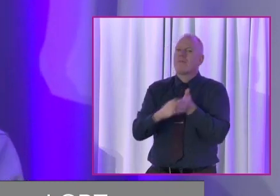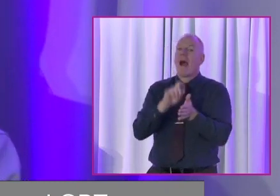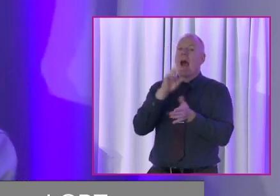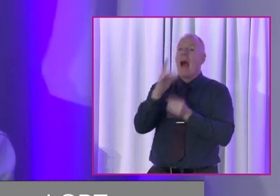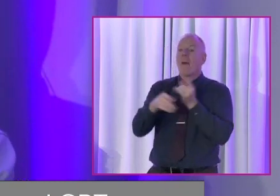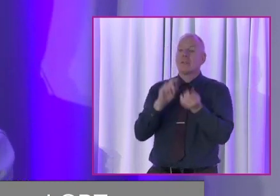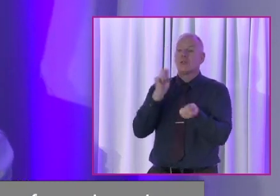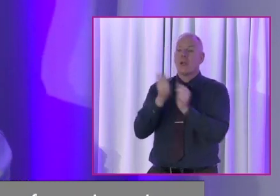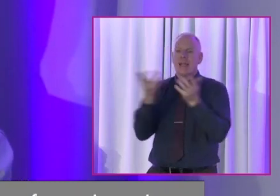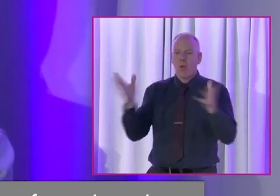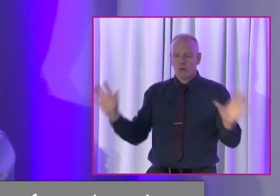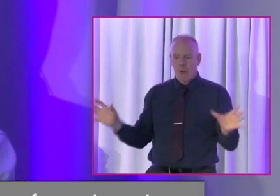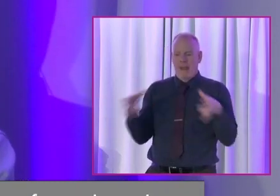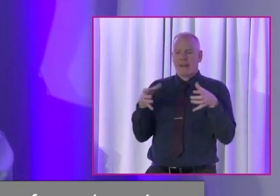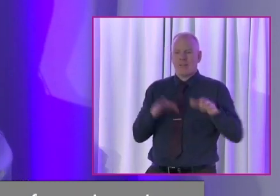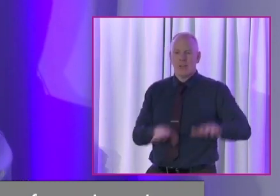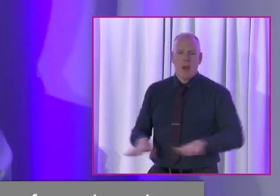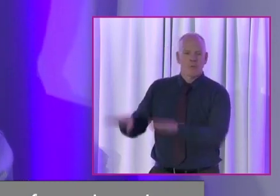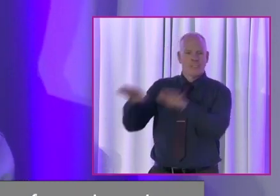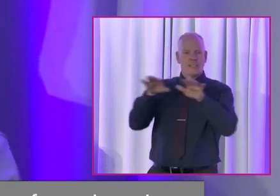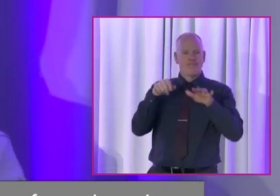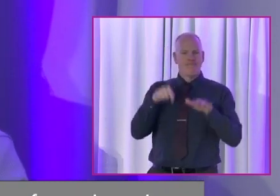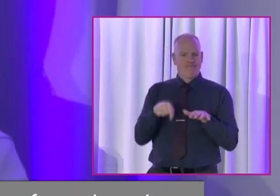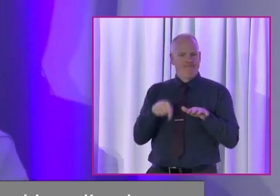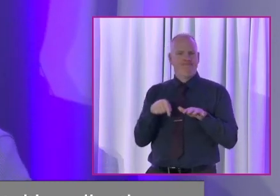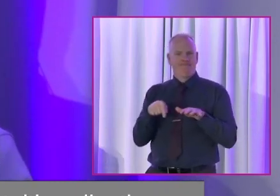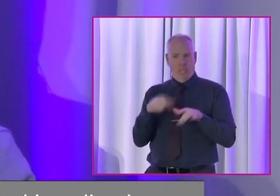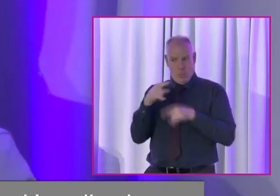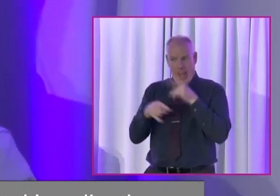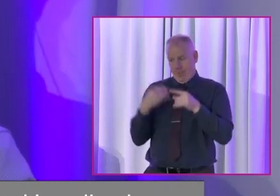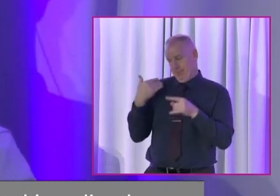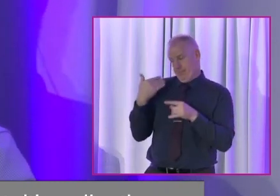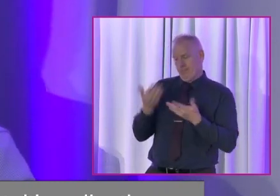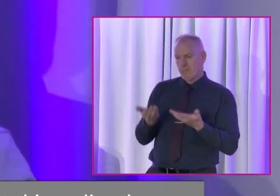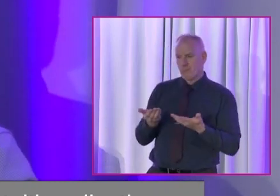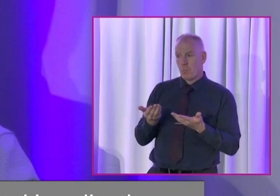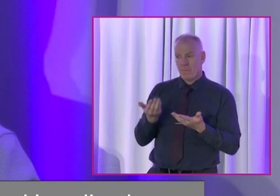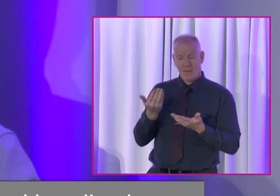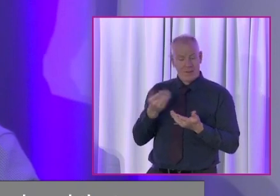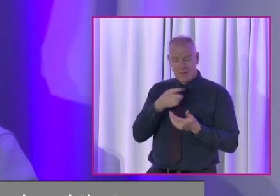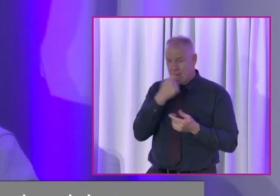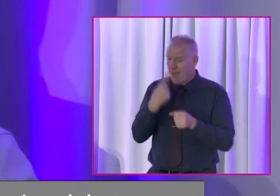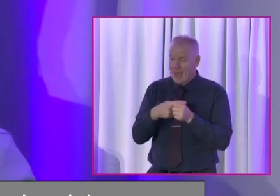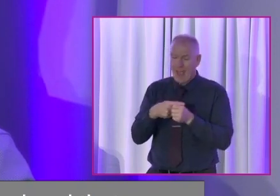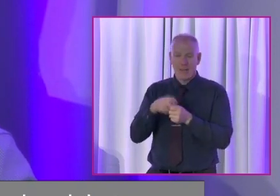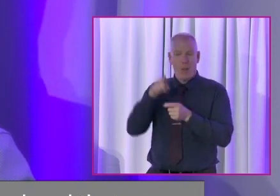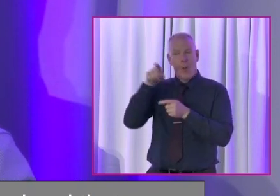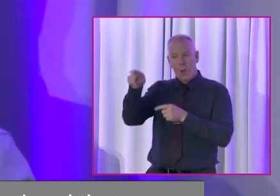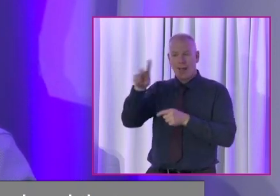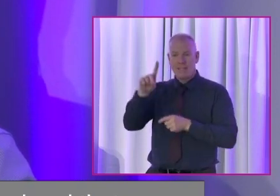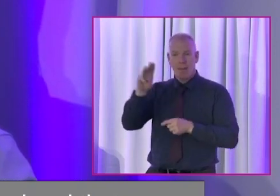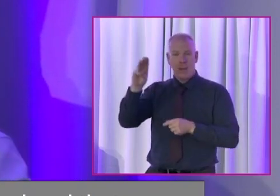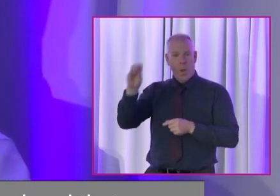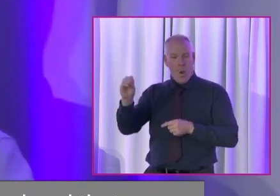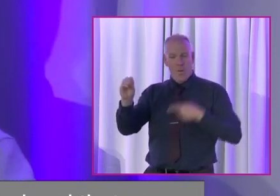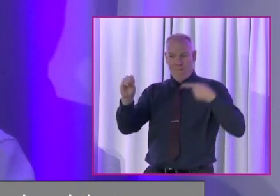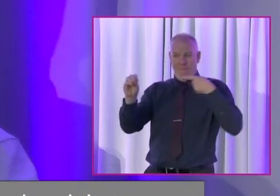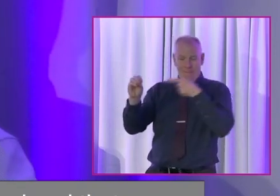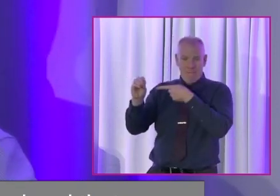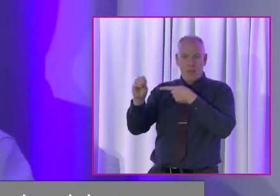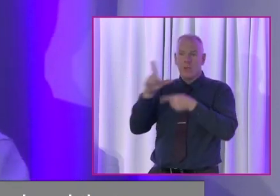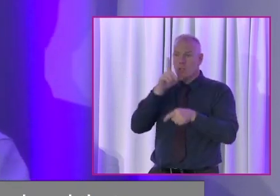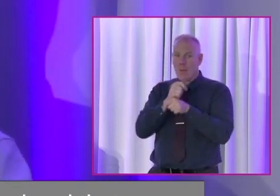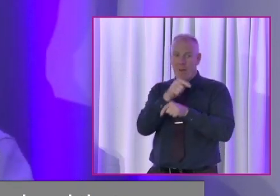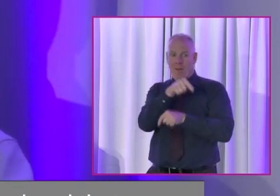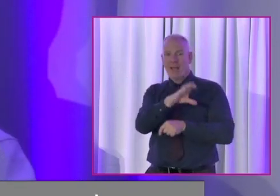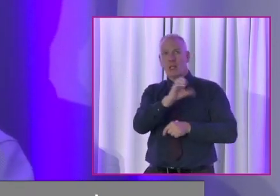It's collective democracy that works. And that's what happened. And that goes back. And I keep saying the idea of DPOs because, you know, we're talking about the